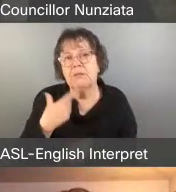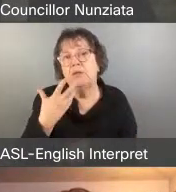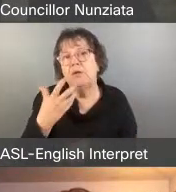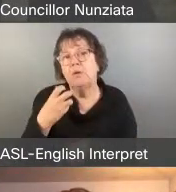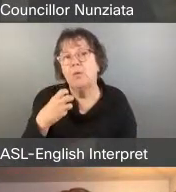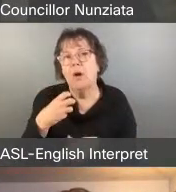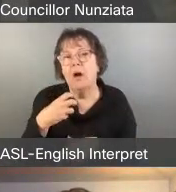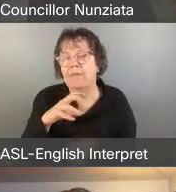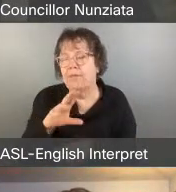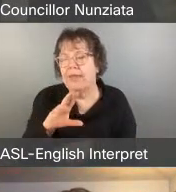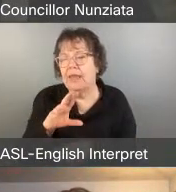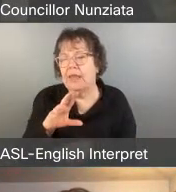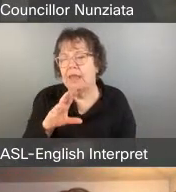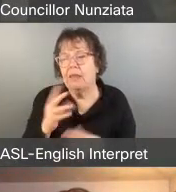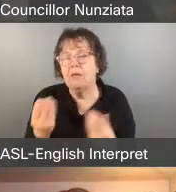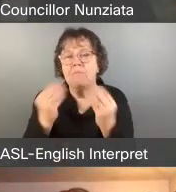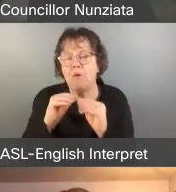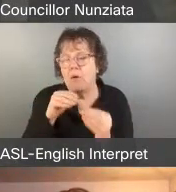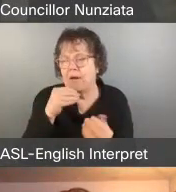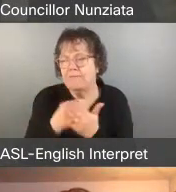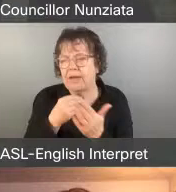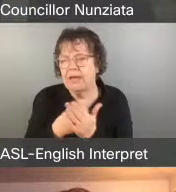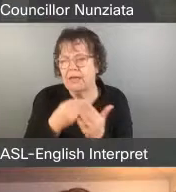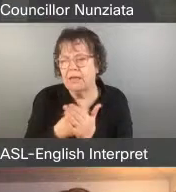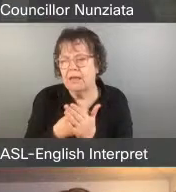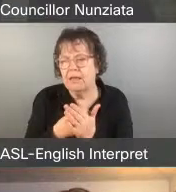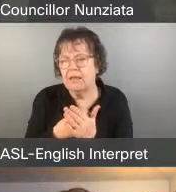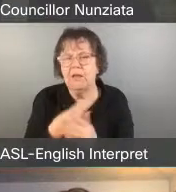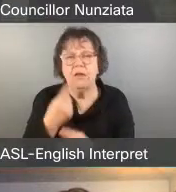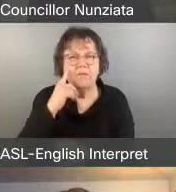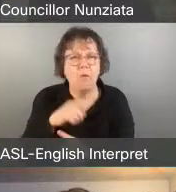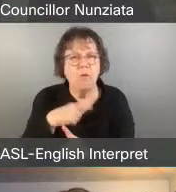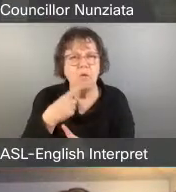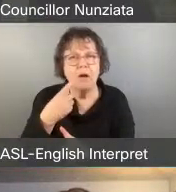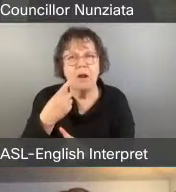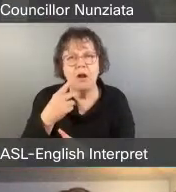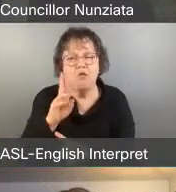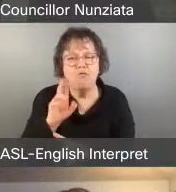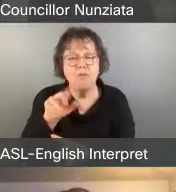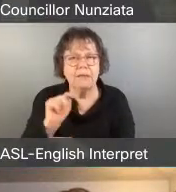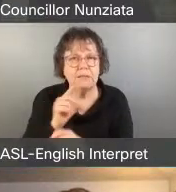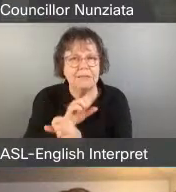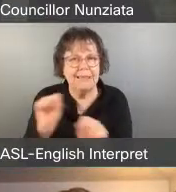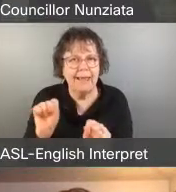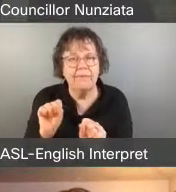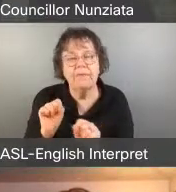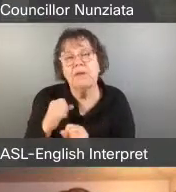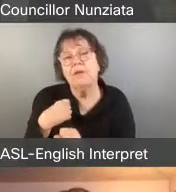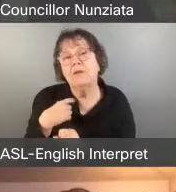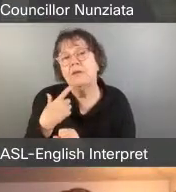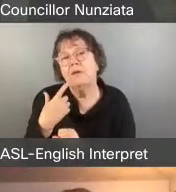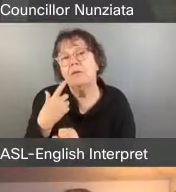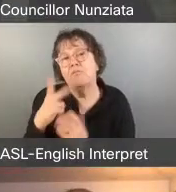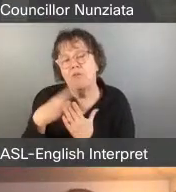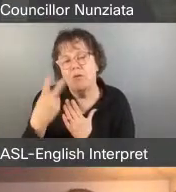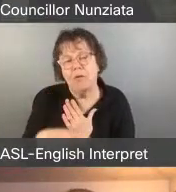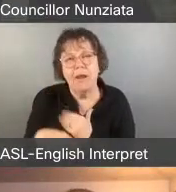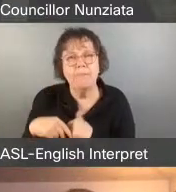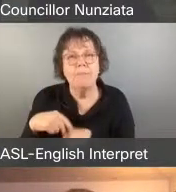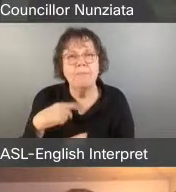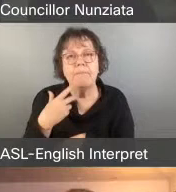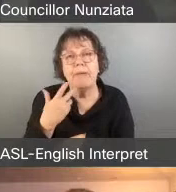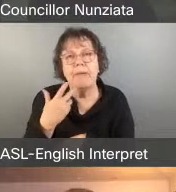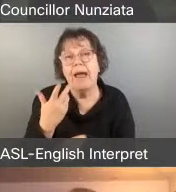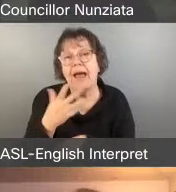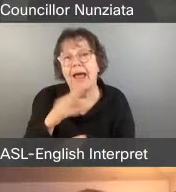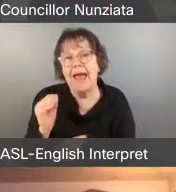safe program, more funding, you know, the funding be increased so that 100 property standard enforcement officers are on